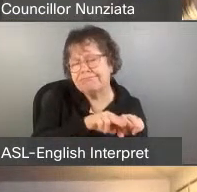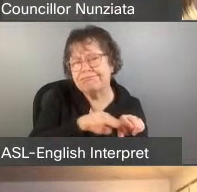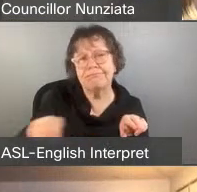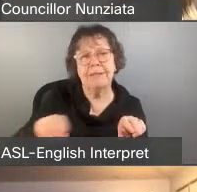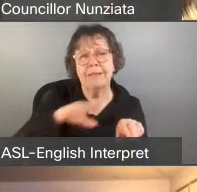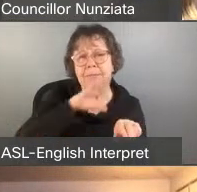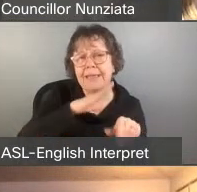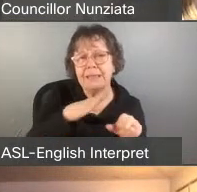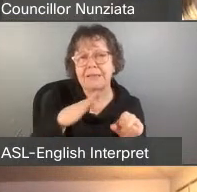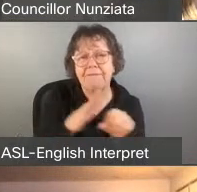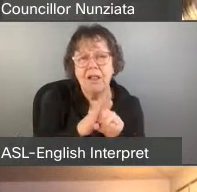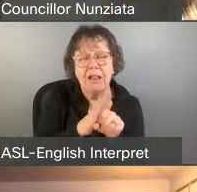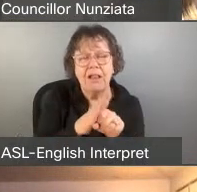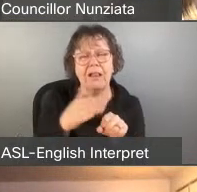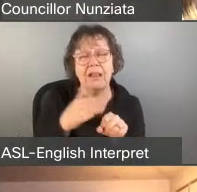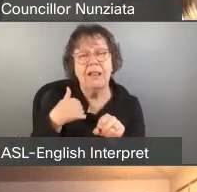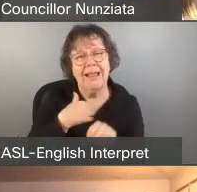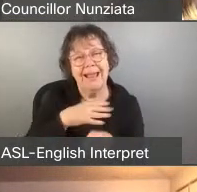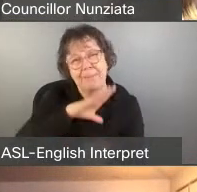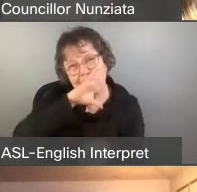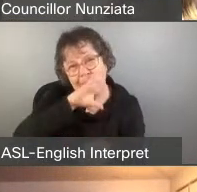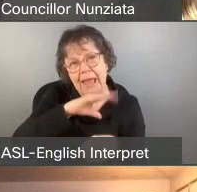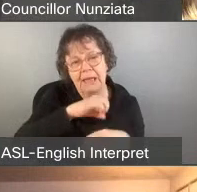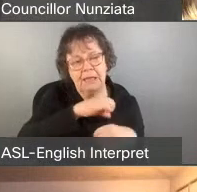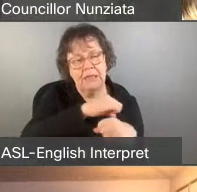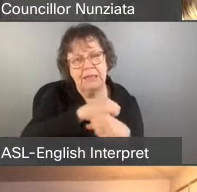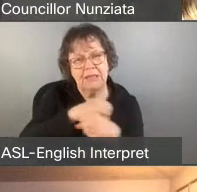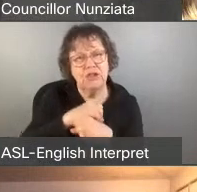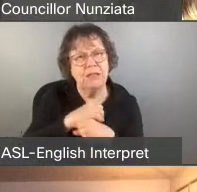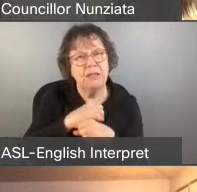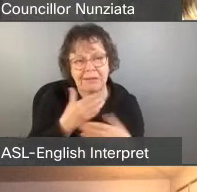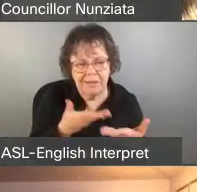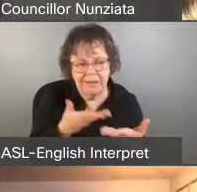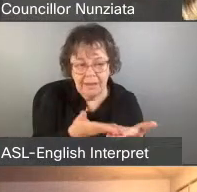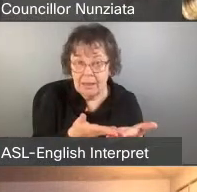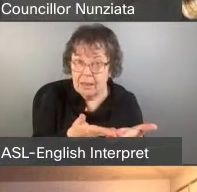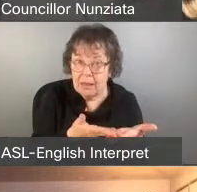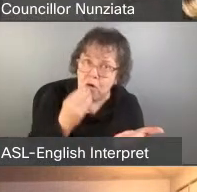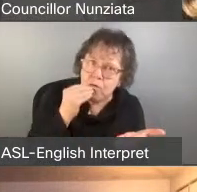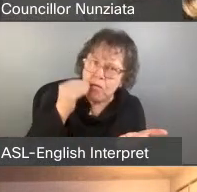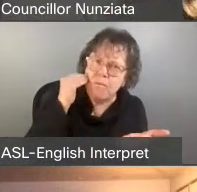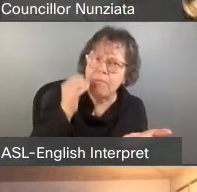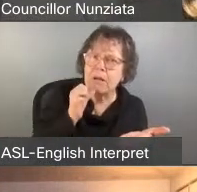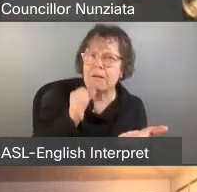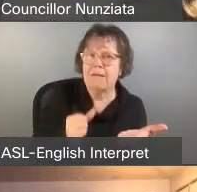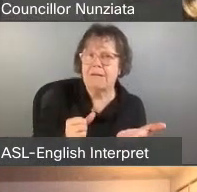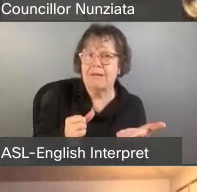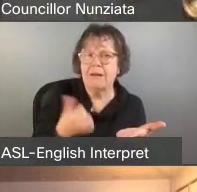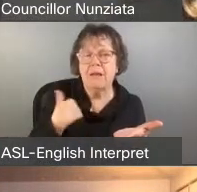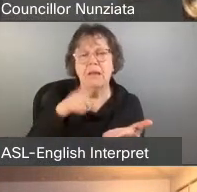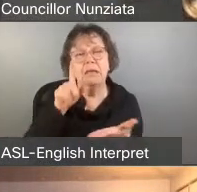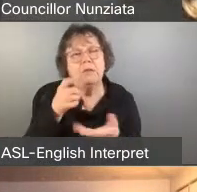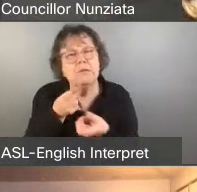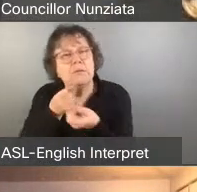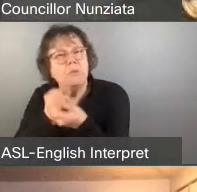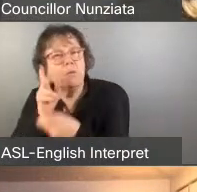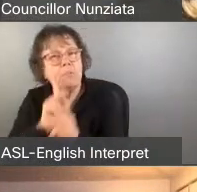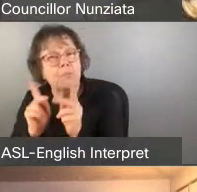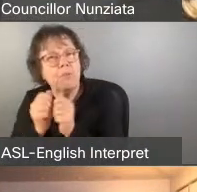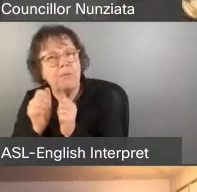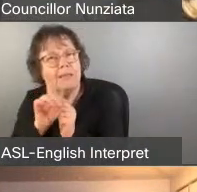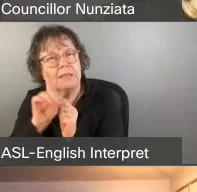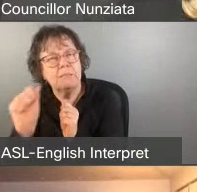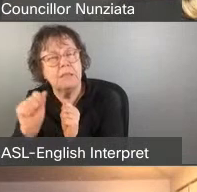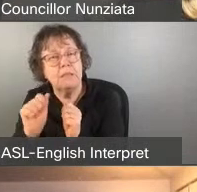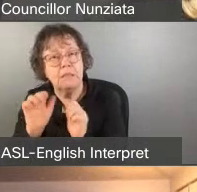unsafe. A bed in a shelter is certainly not a home. We need to support people with disabilities, ensuring that they can live a